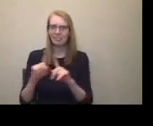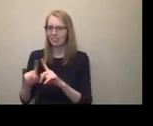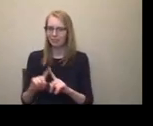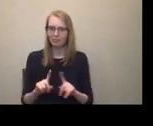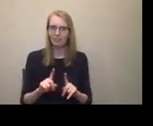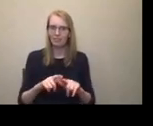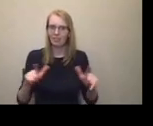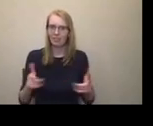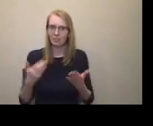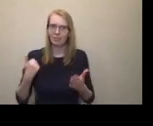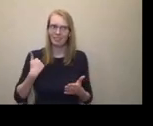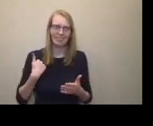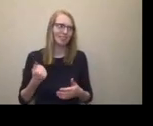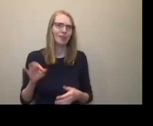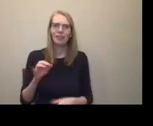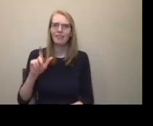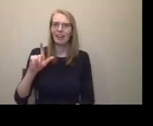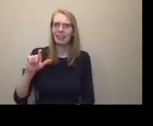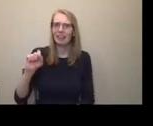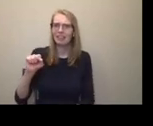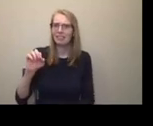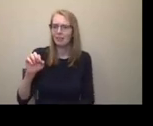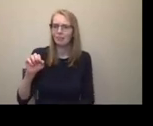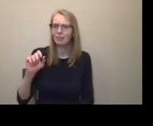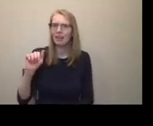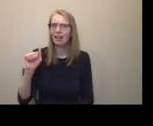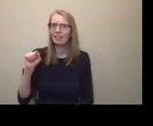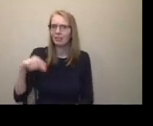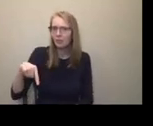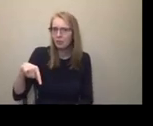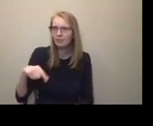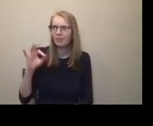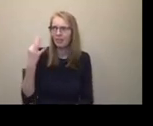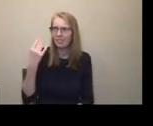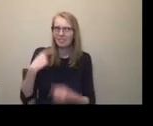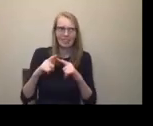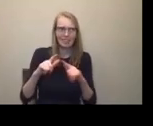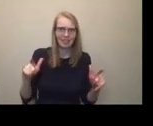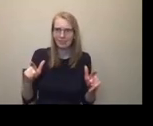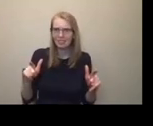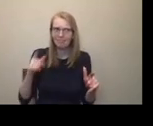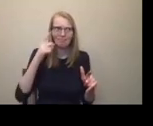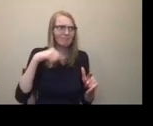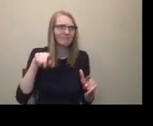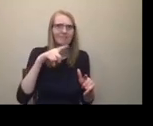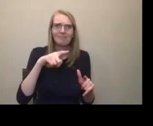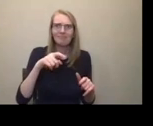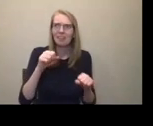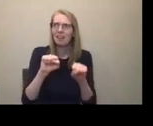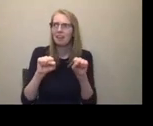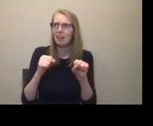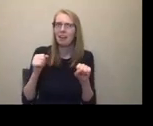speak Canadian French, but it's a French sign language. Can anybody on the call speak French and want to say it all that for me?